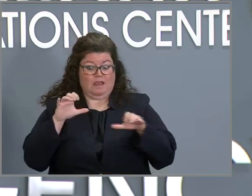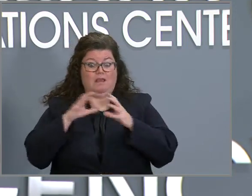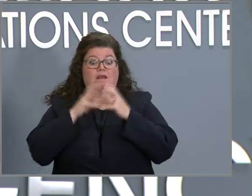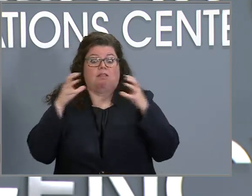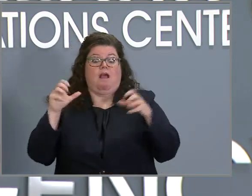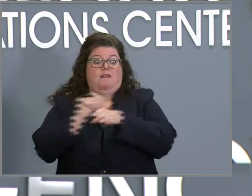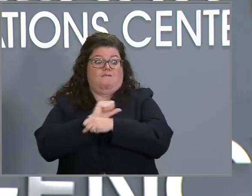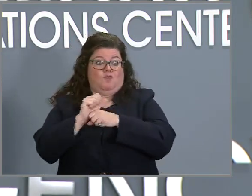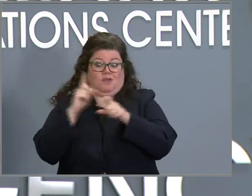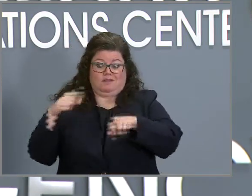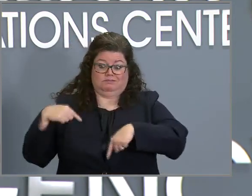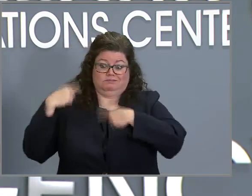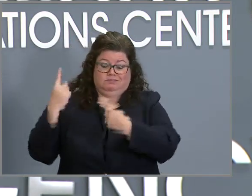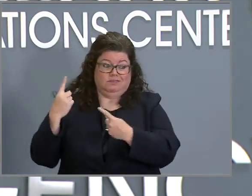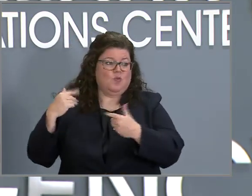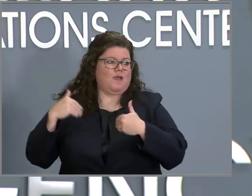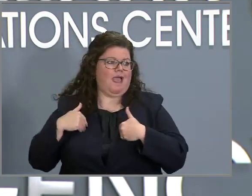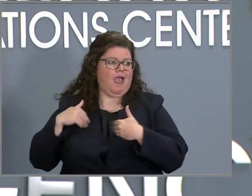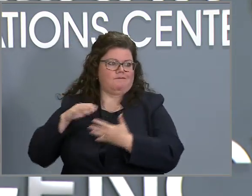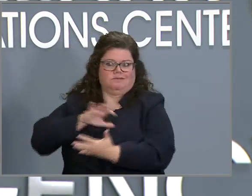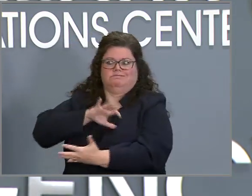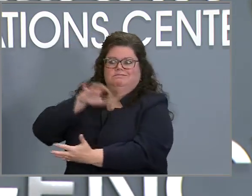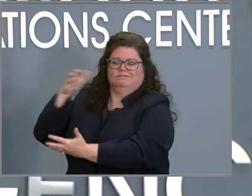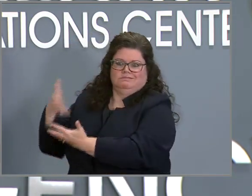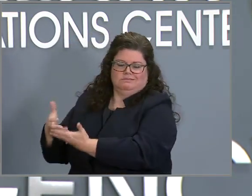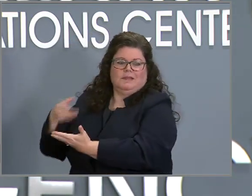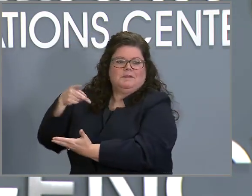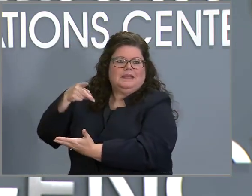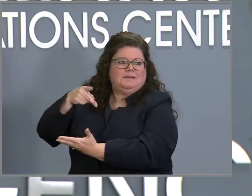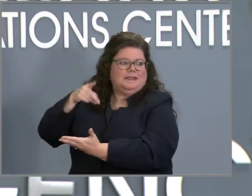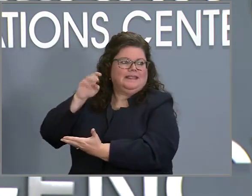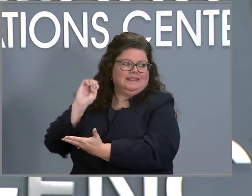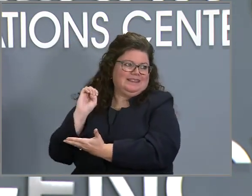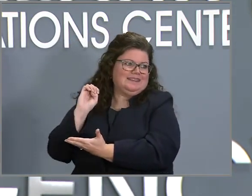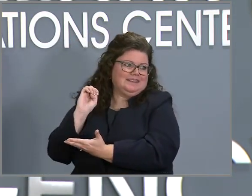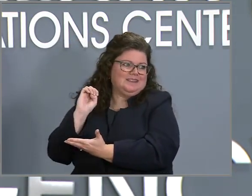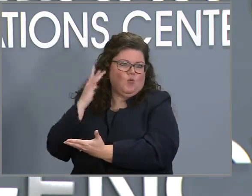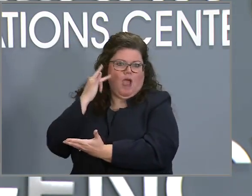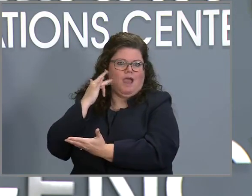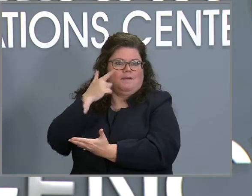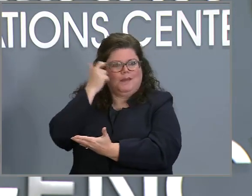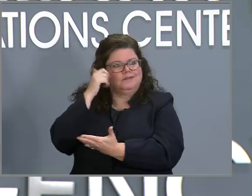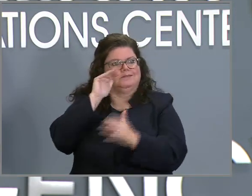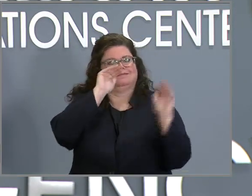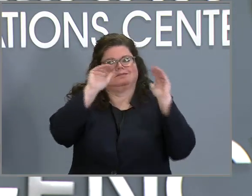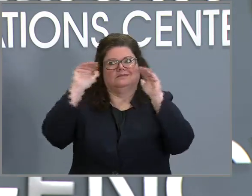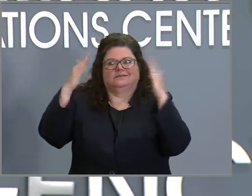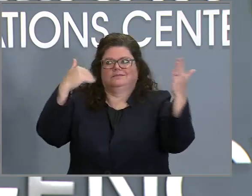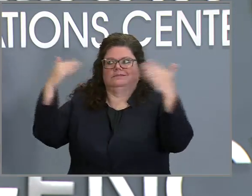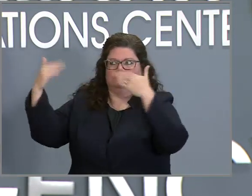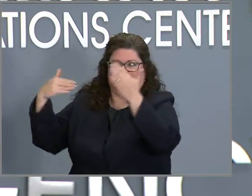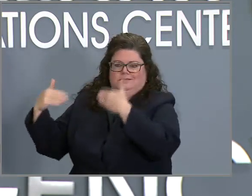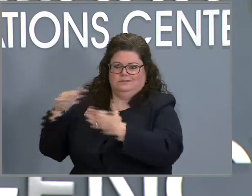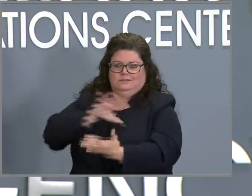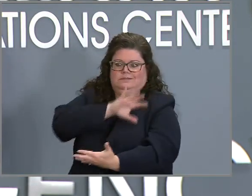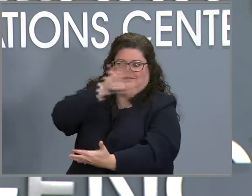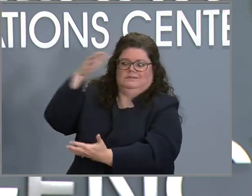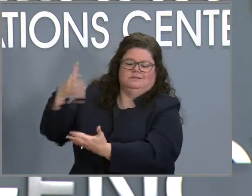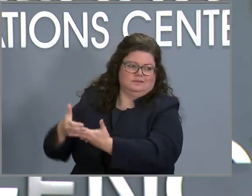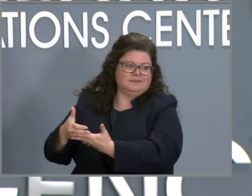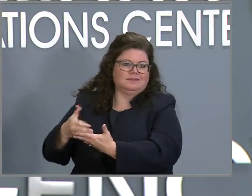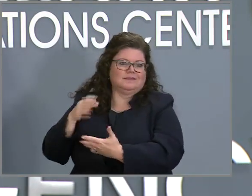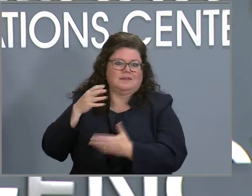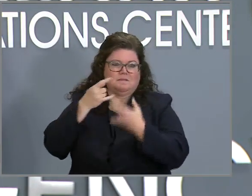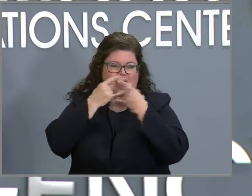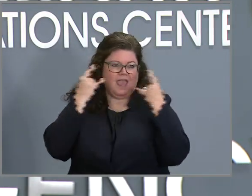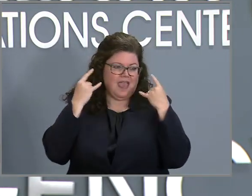significant supply of PPE, um, including, uh, masks. mean, over 14